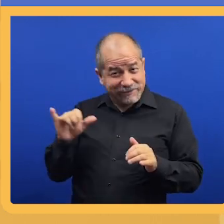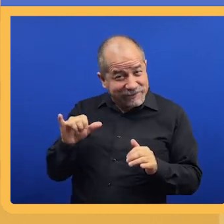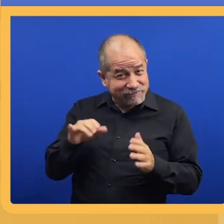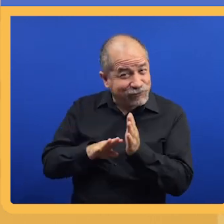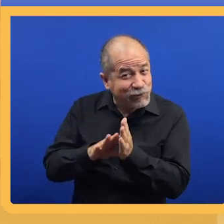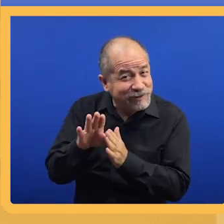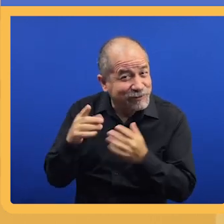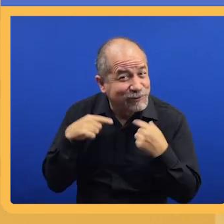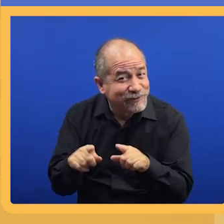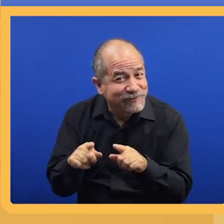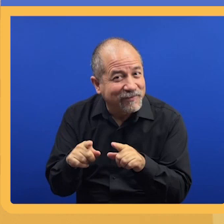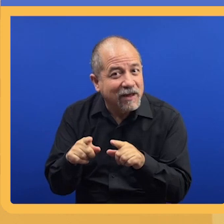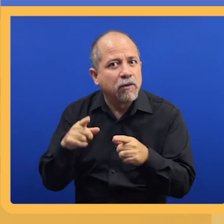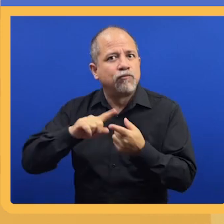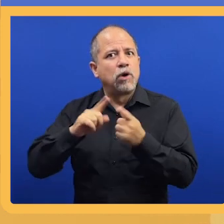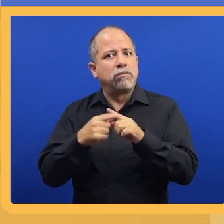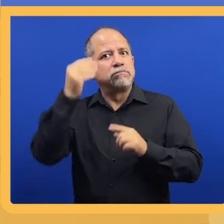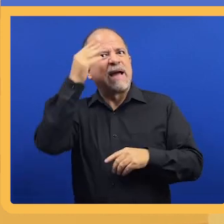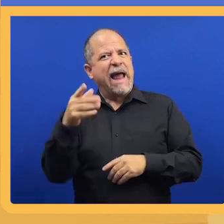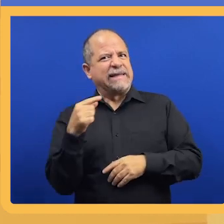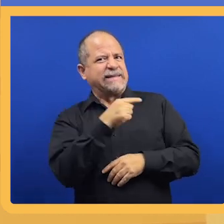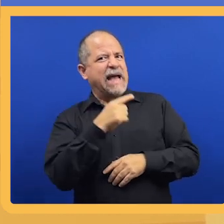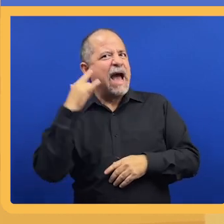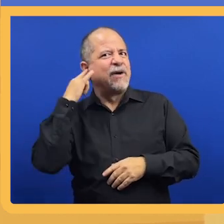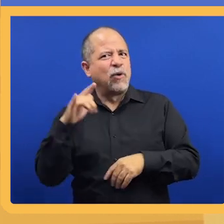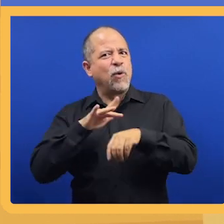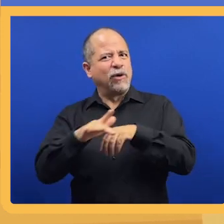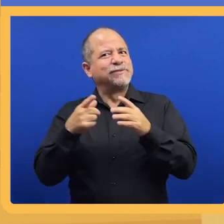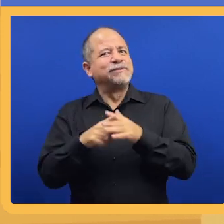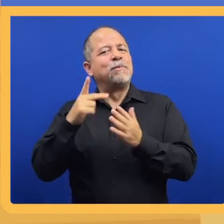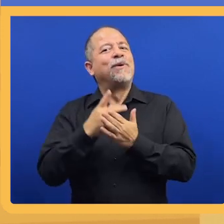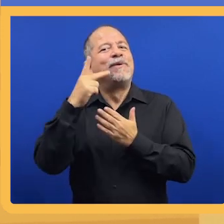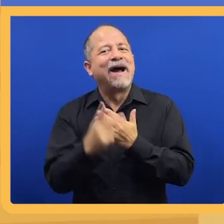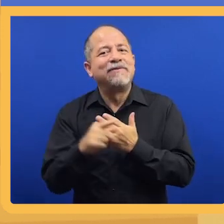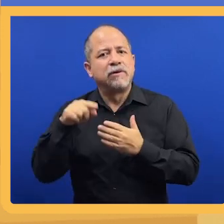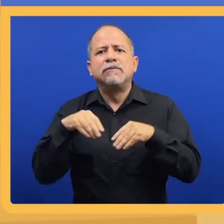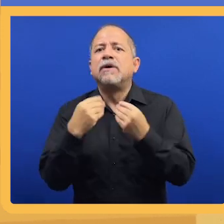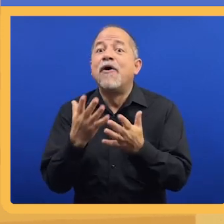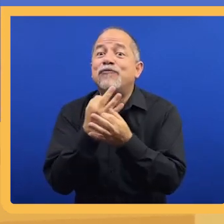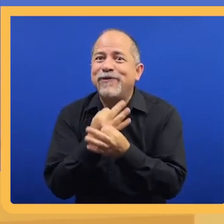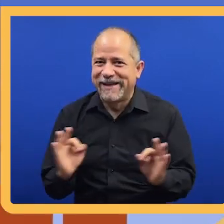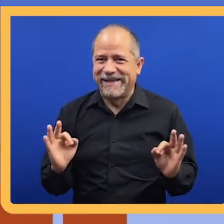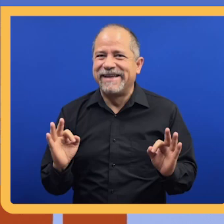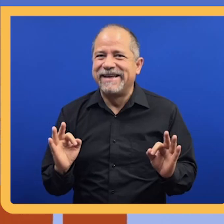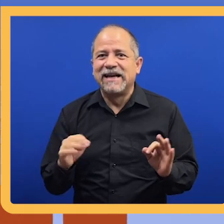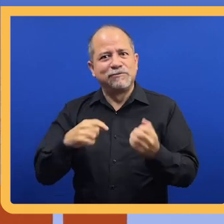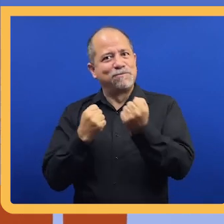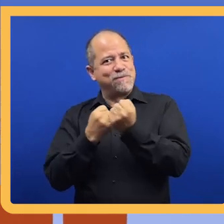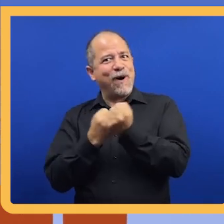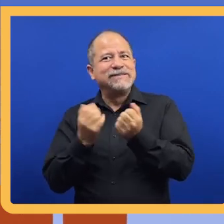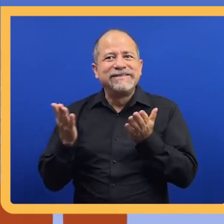like other kids the same age. A friend tells them about California's Early Start program,